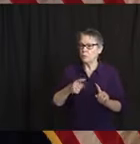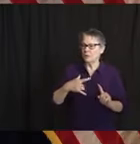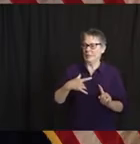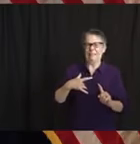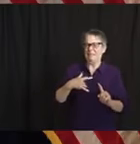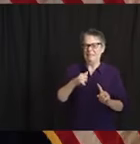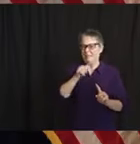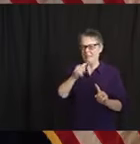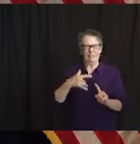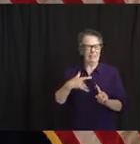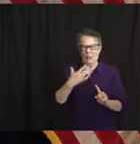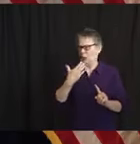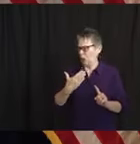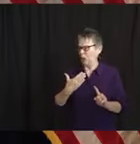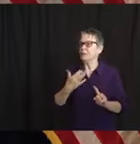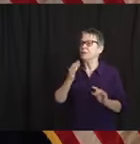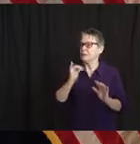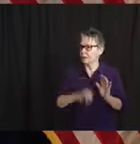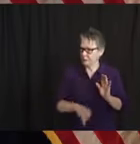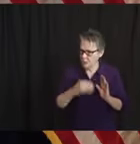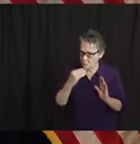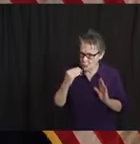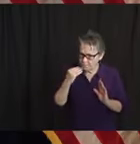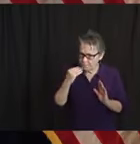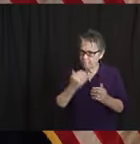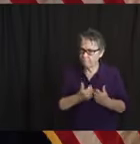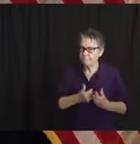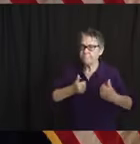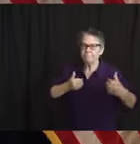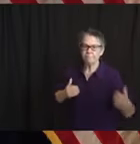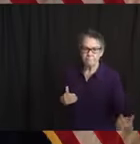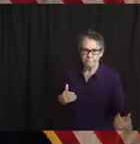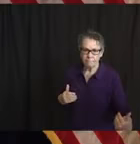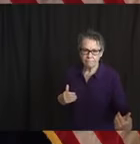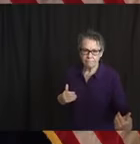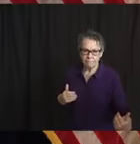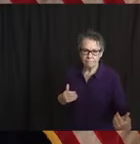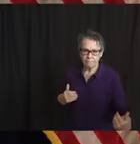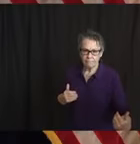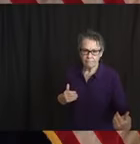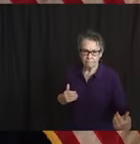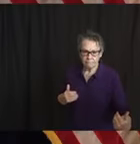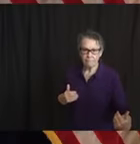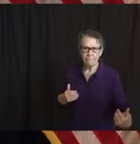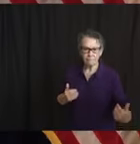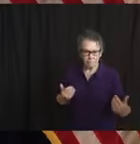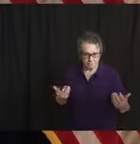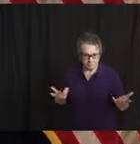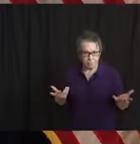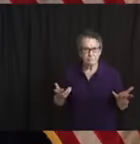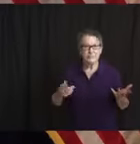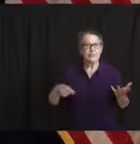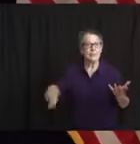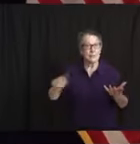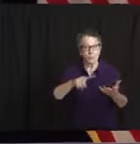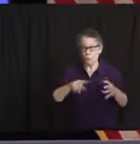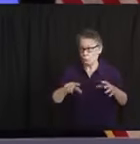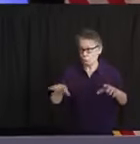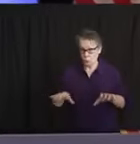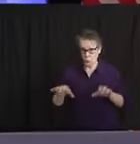be able to accelerate and achieve a lot more of those steps that we all want to achieve together. God bless you all. Thank you.